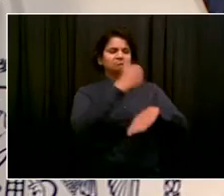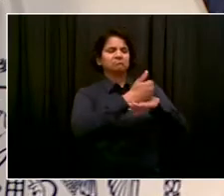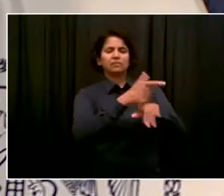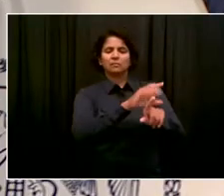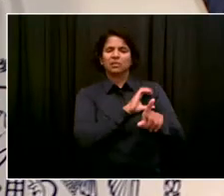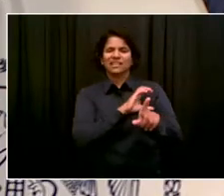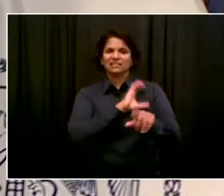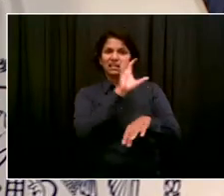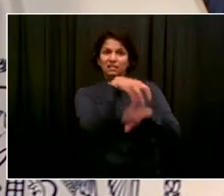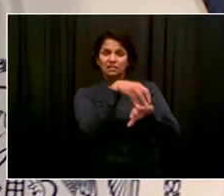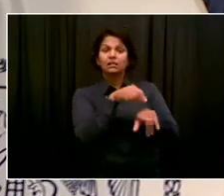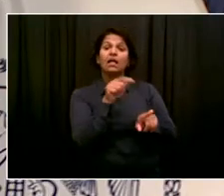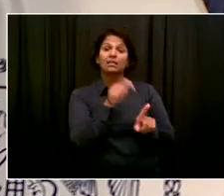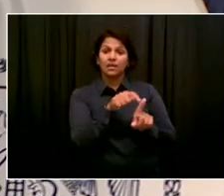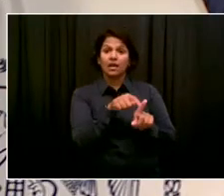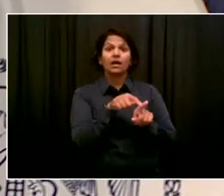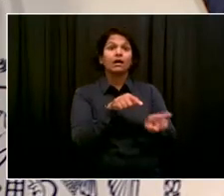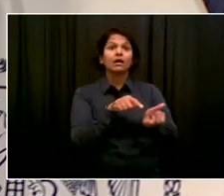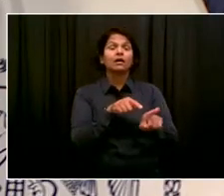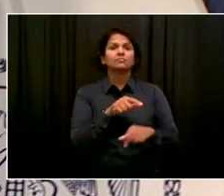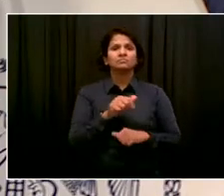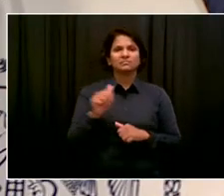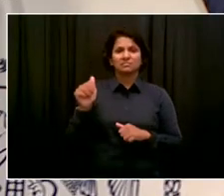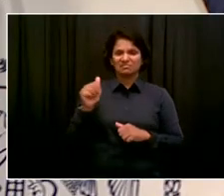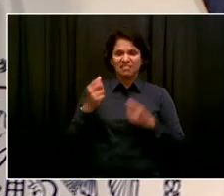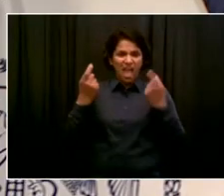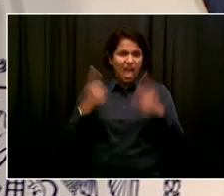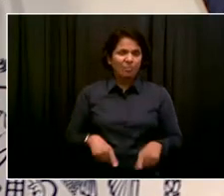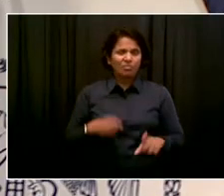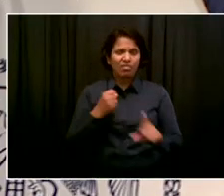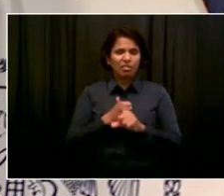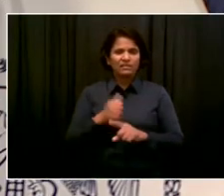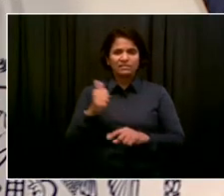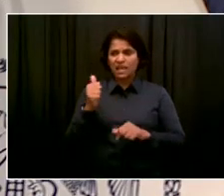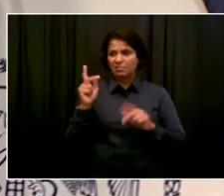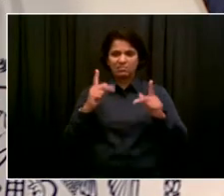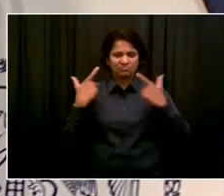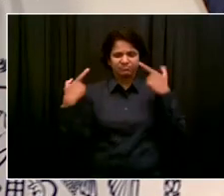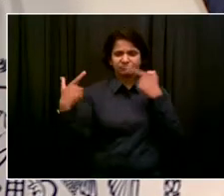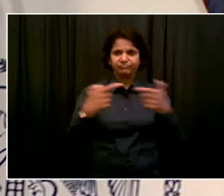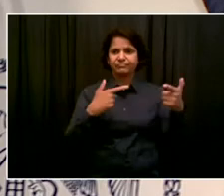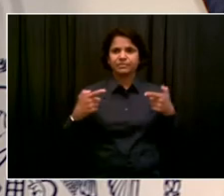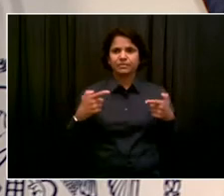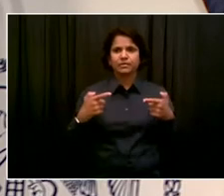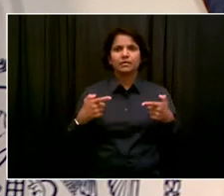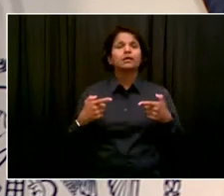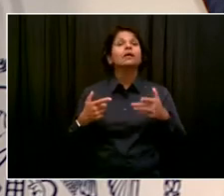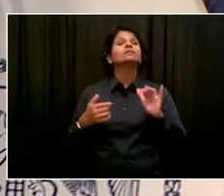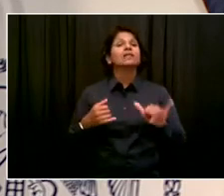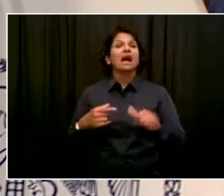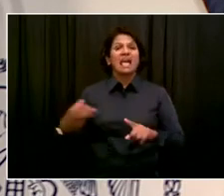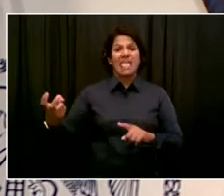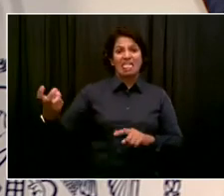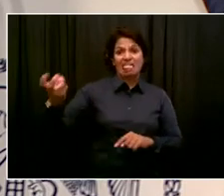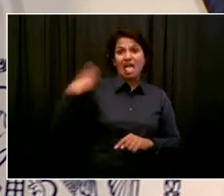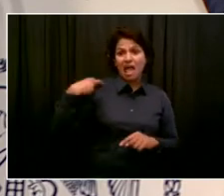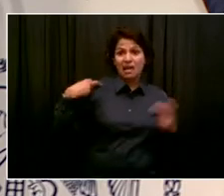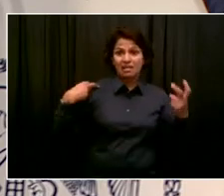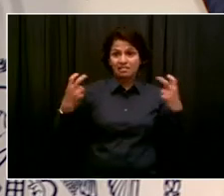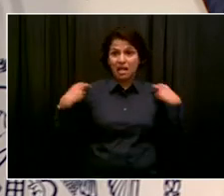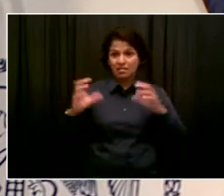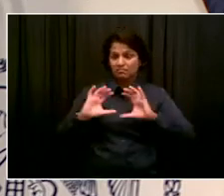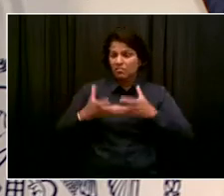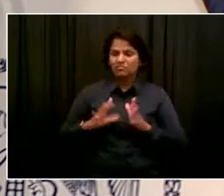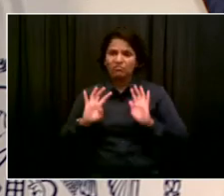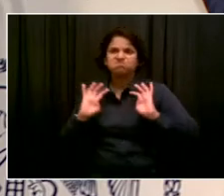gangs. Last week in the Bronx, we talked about gang takedowns as a crucial tool. You're going to be hearing a lot more about gang takedowns when we